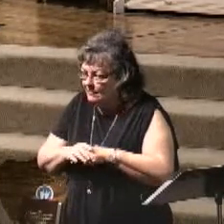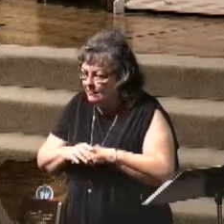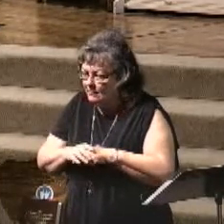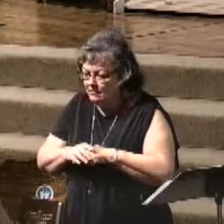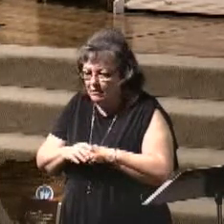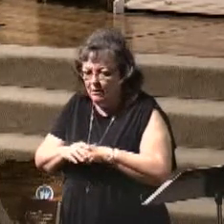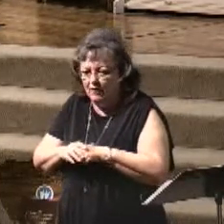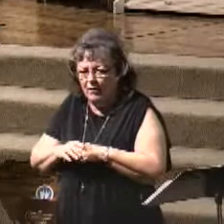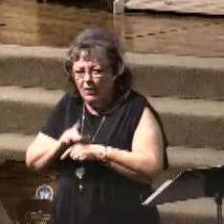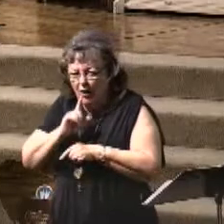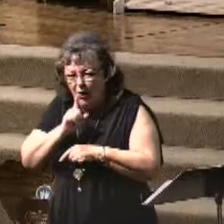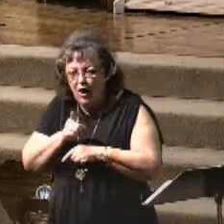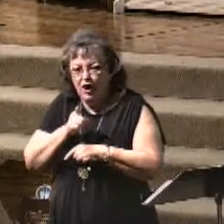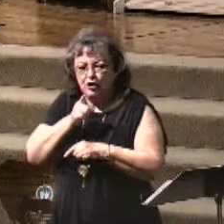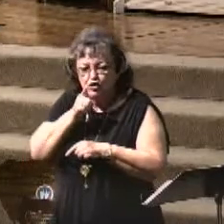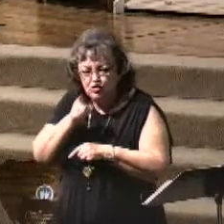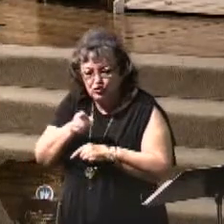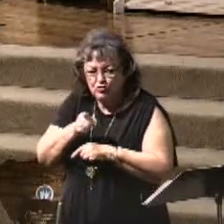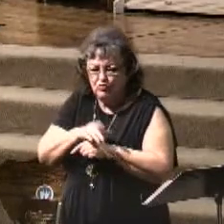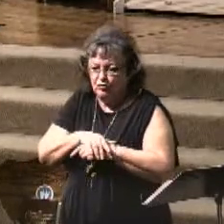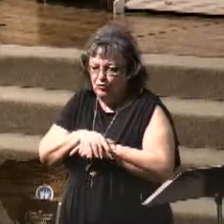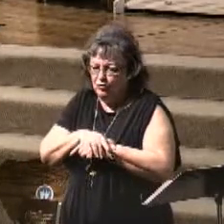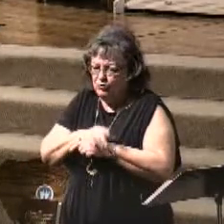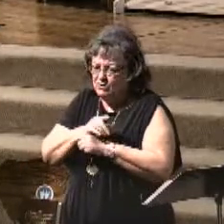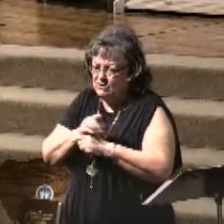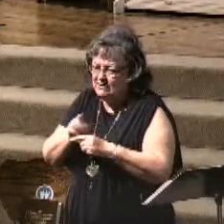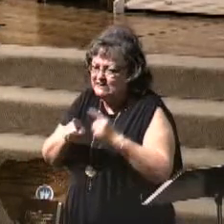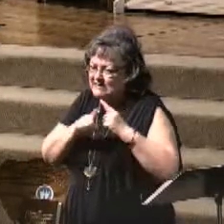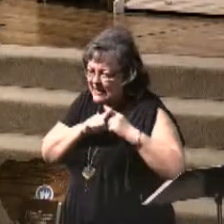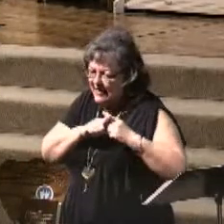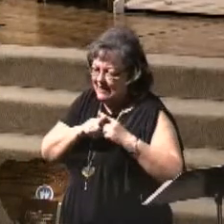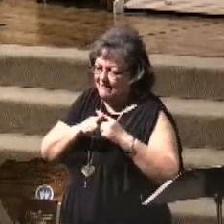Are you saved?